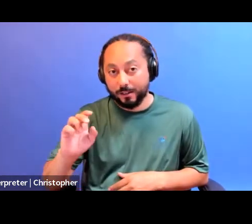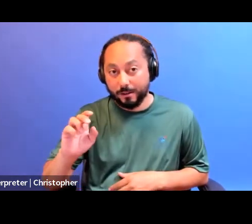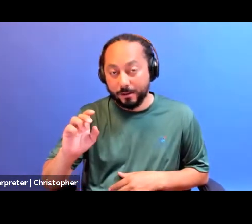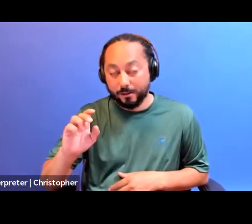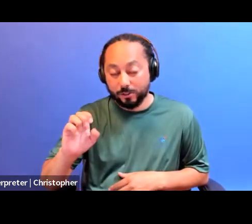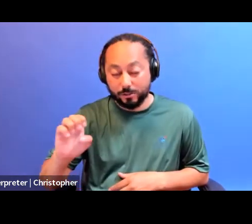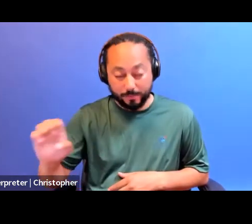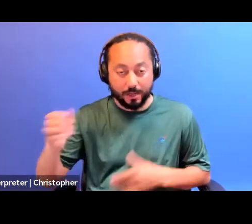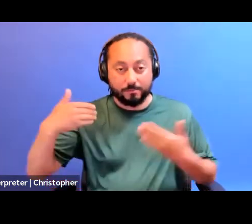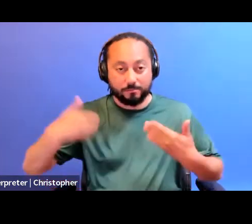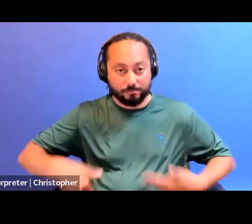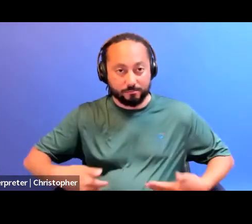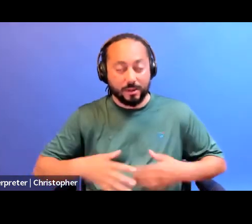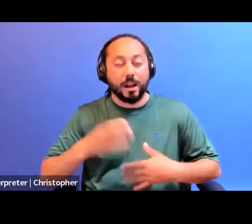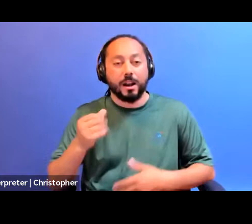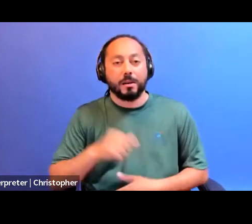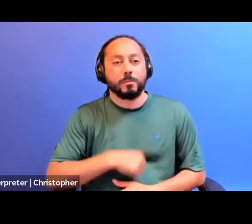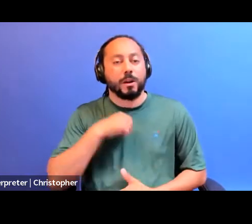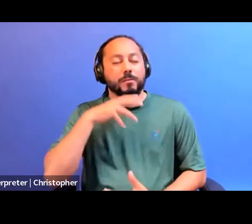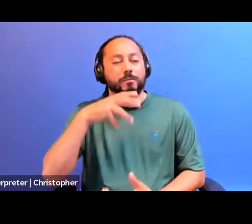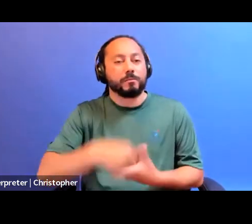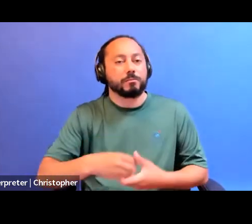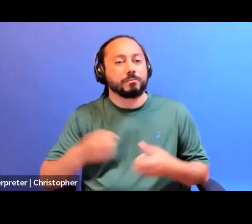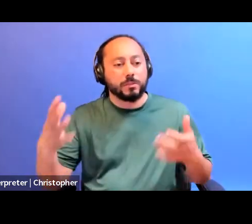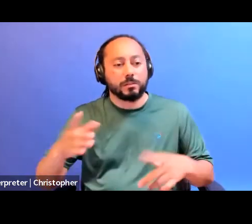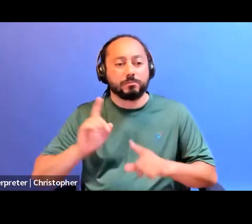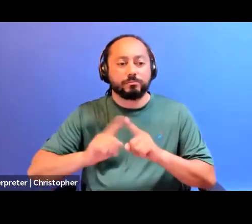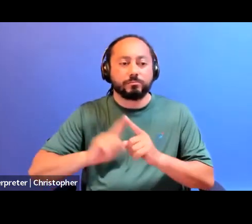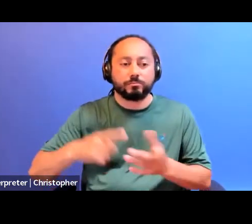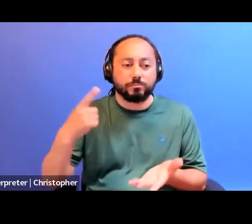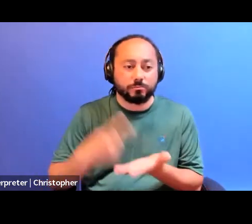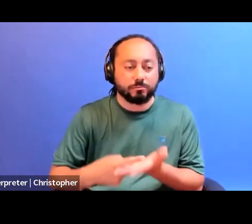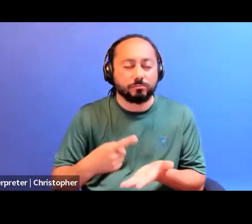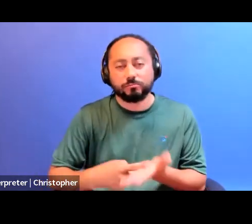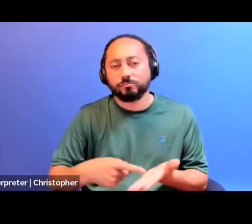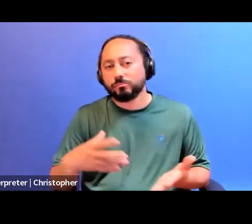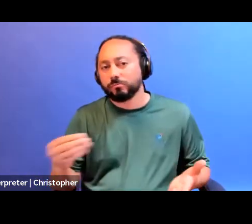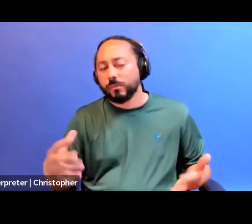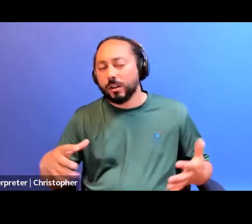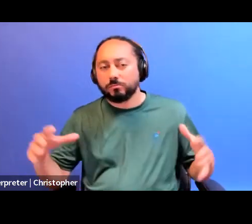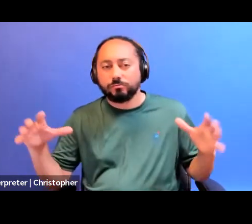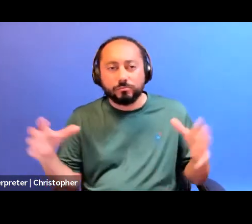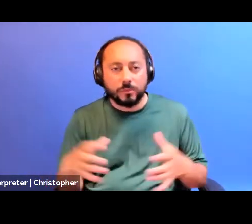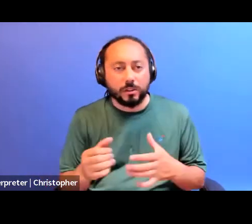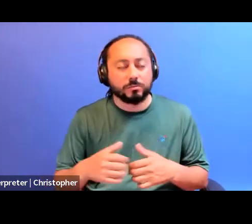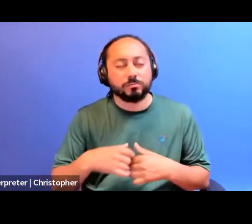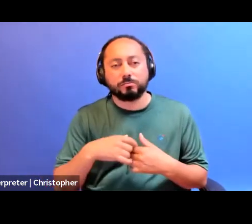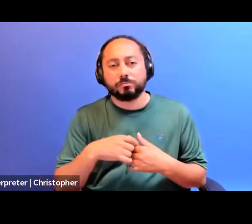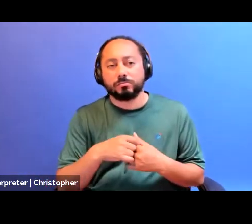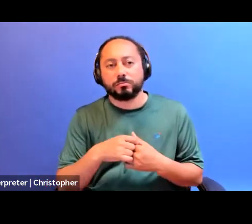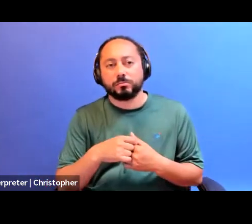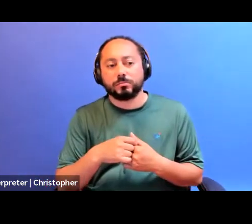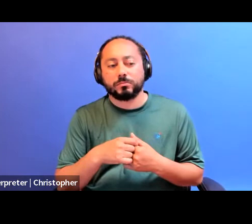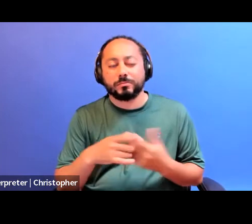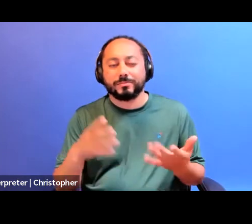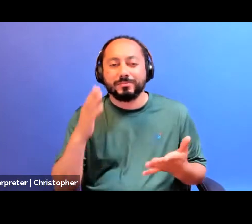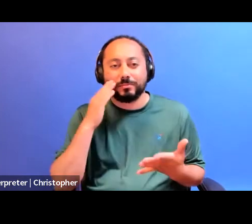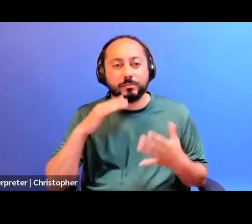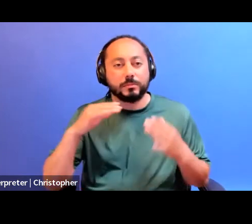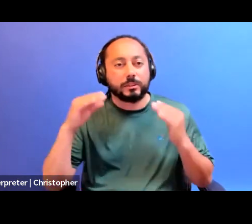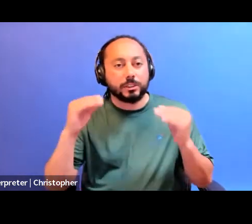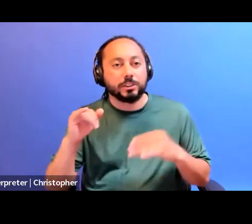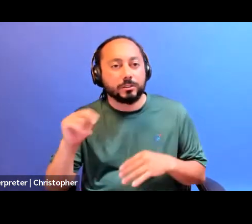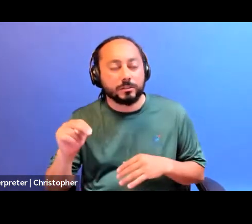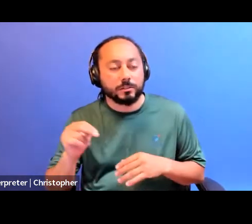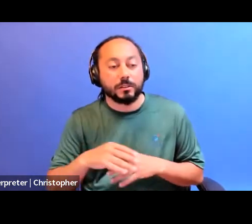of the talks, the gatherings, the, you know, teach-ins and